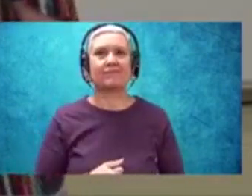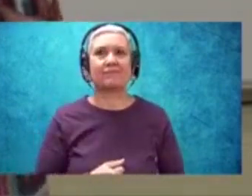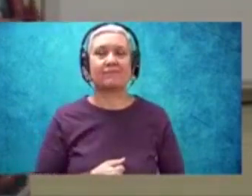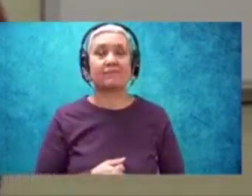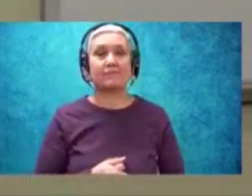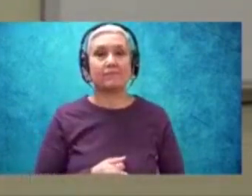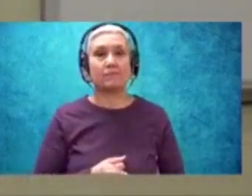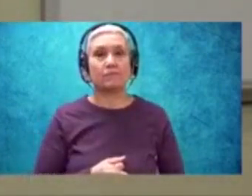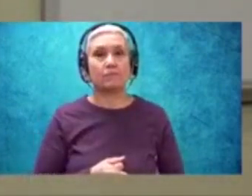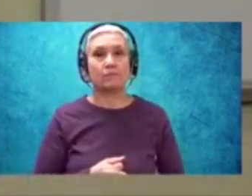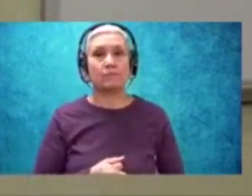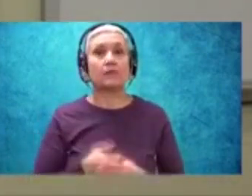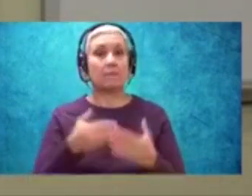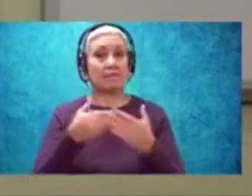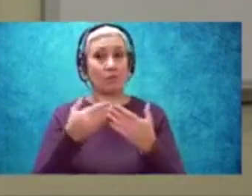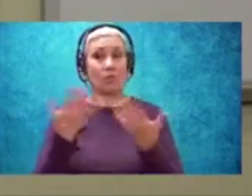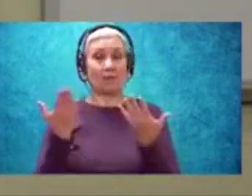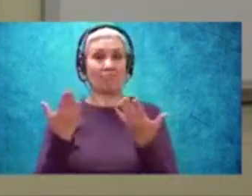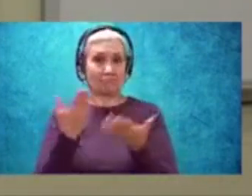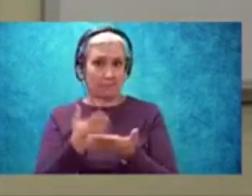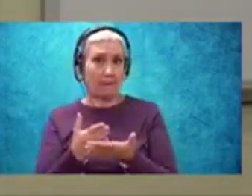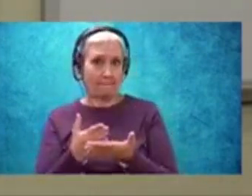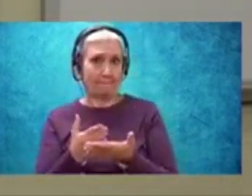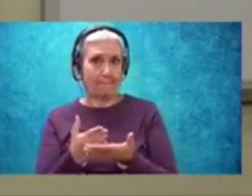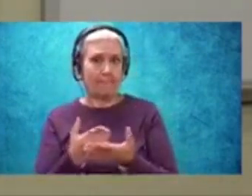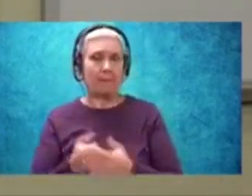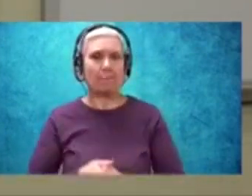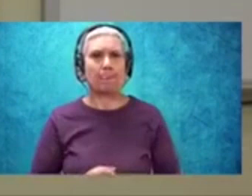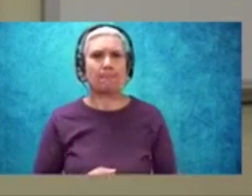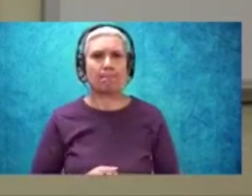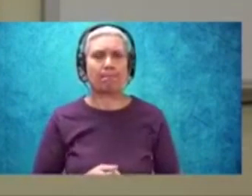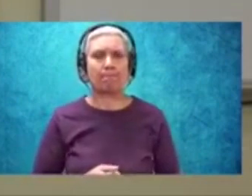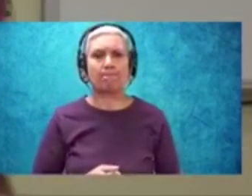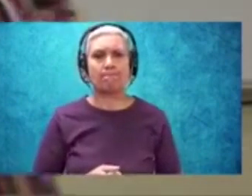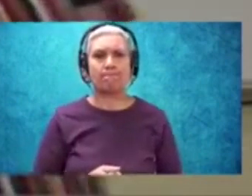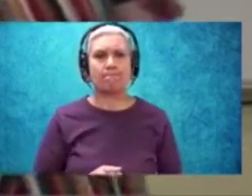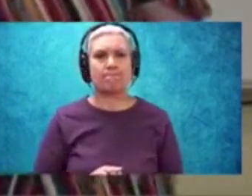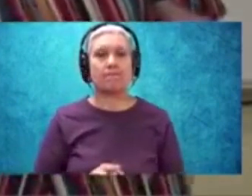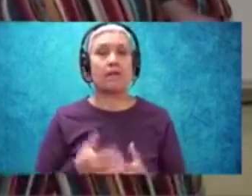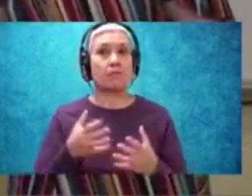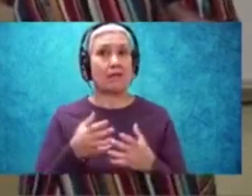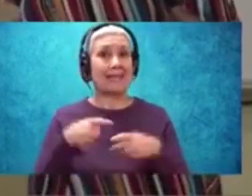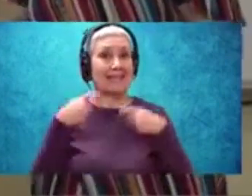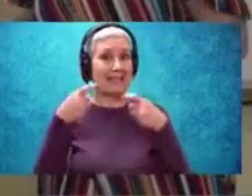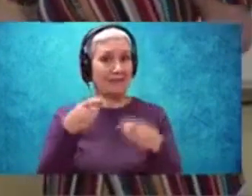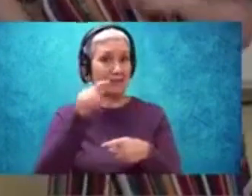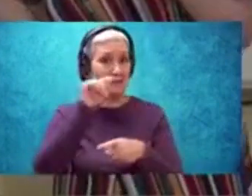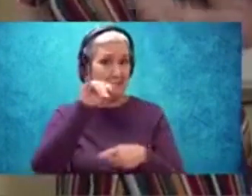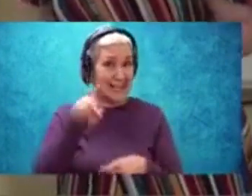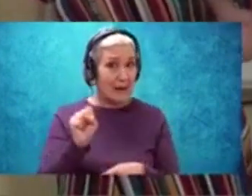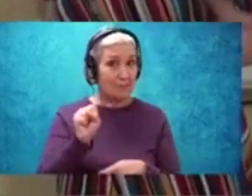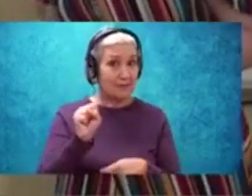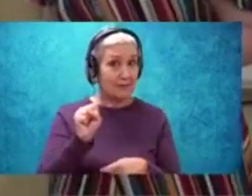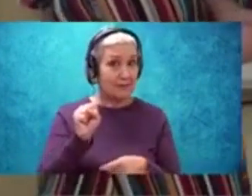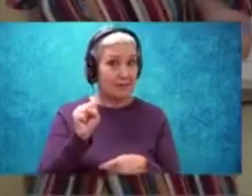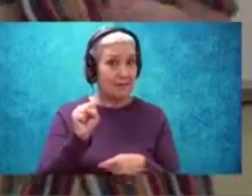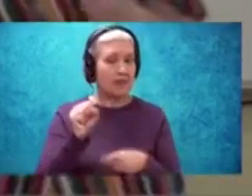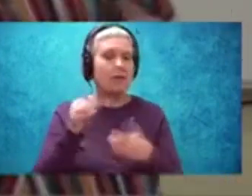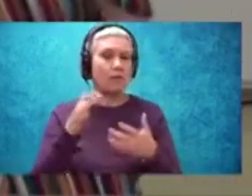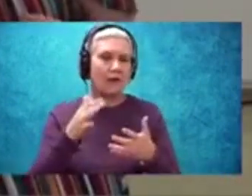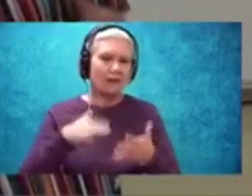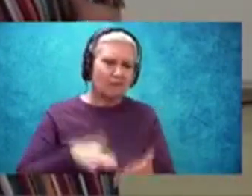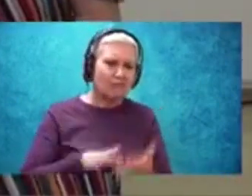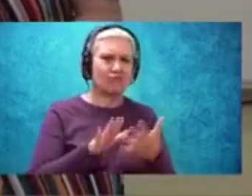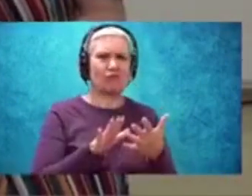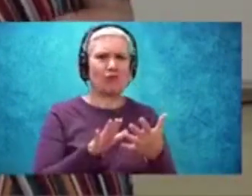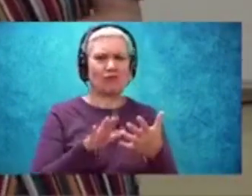All right. So before we close, I want to give you some tips on how to approach the rest of your texts